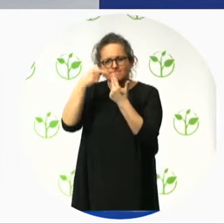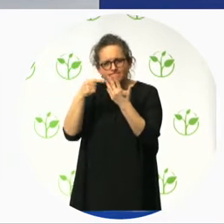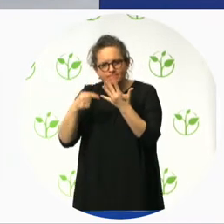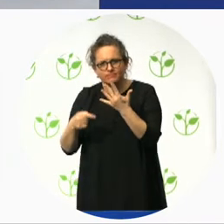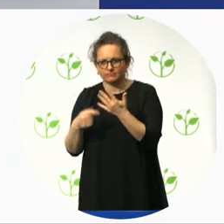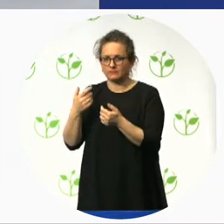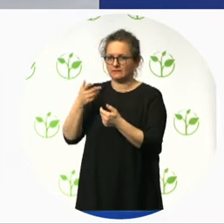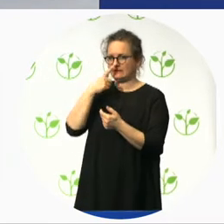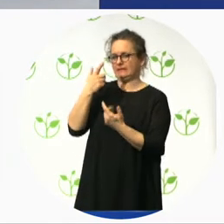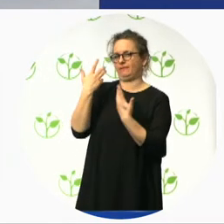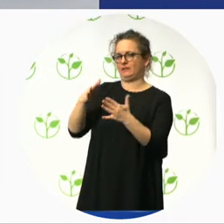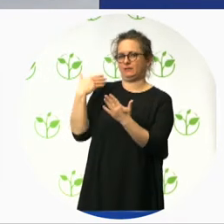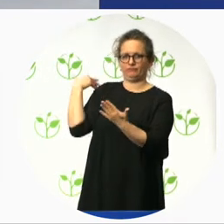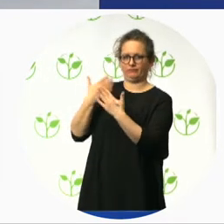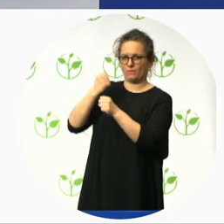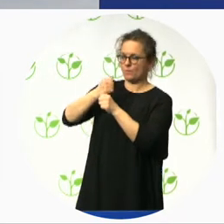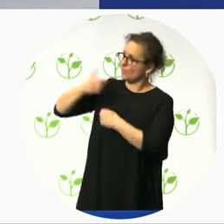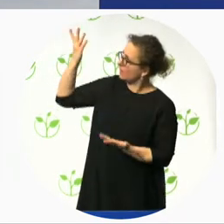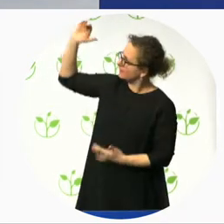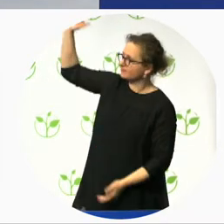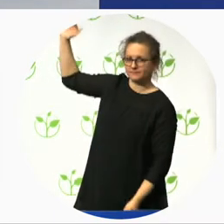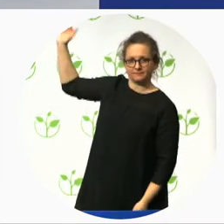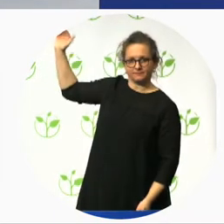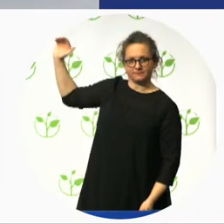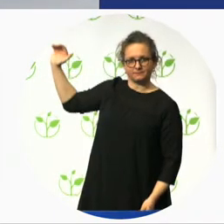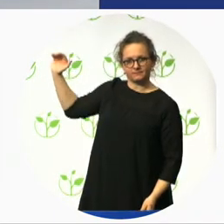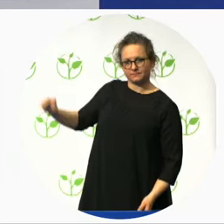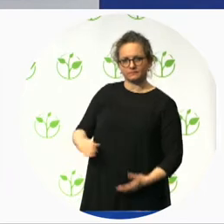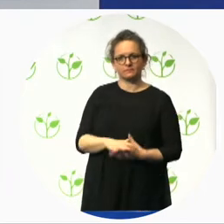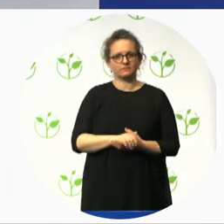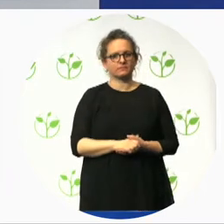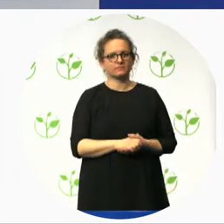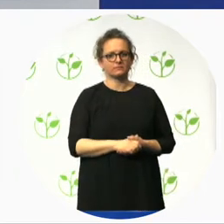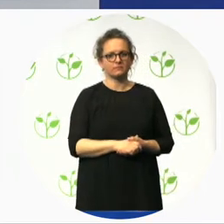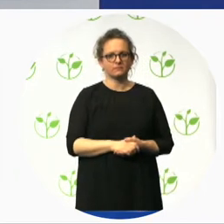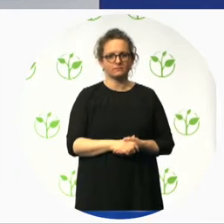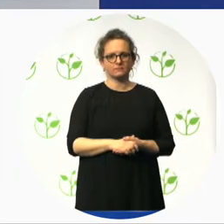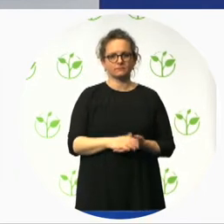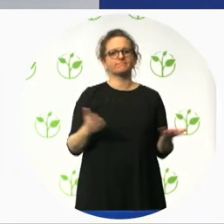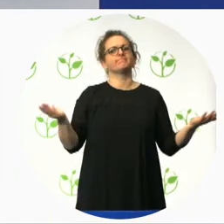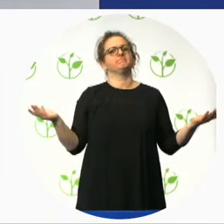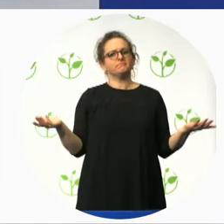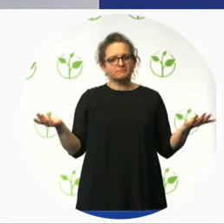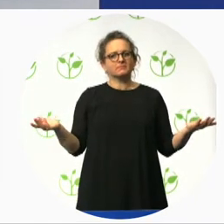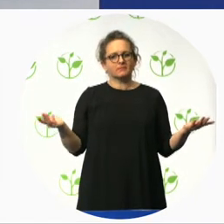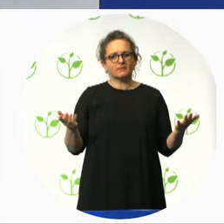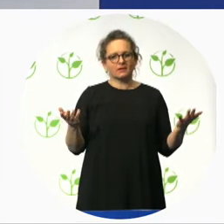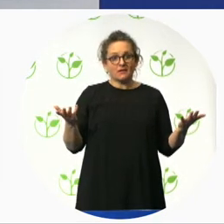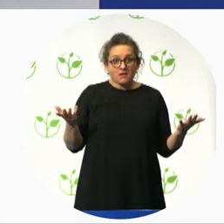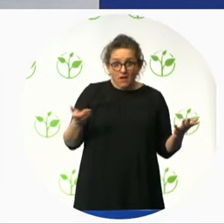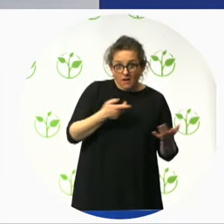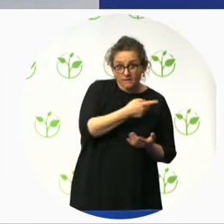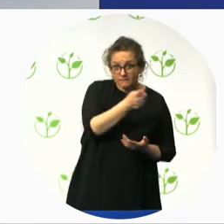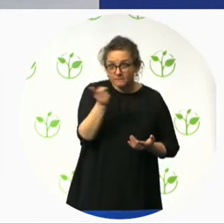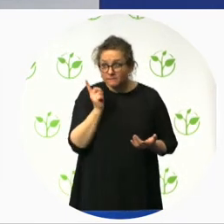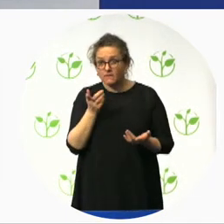So a final few points on our latest program the contact information should you wish to apply or contact for more details is